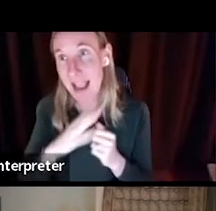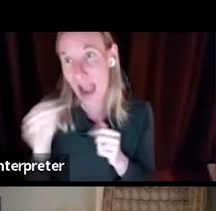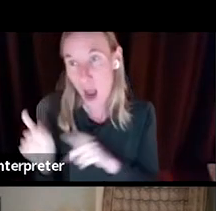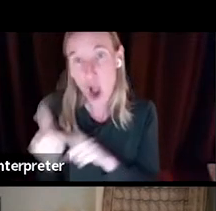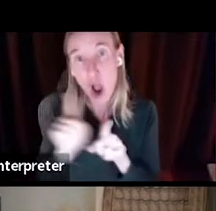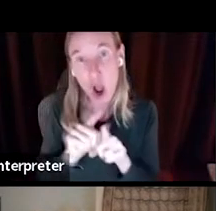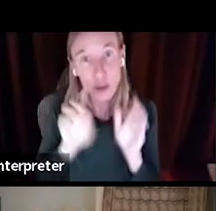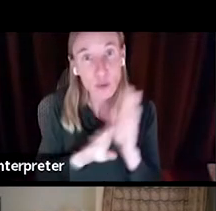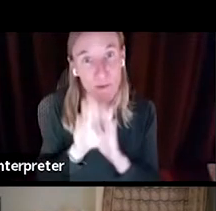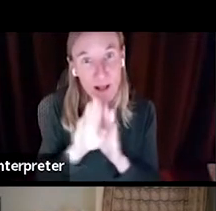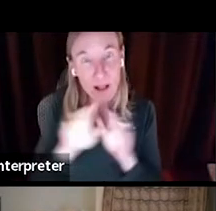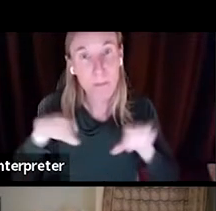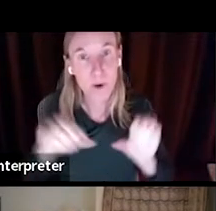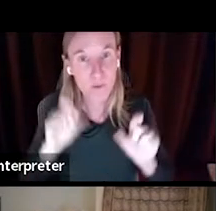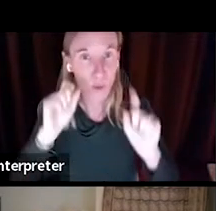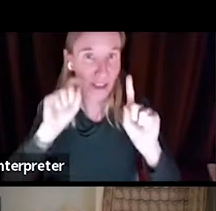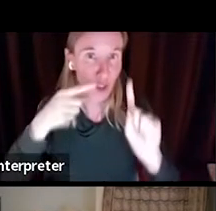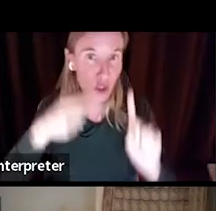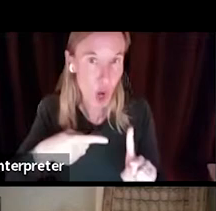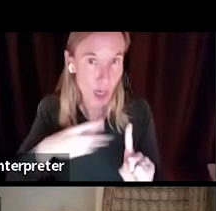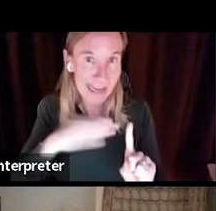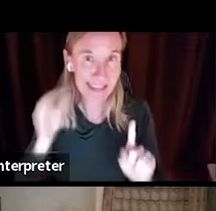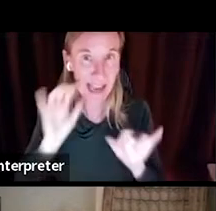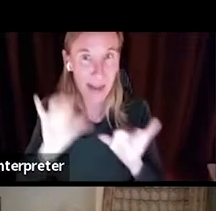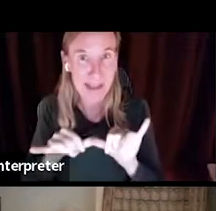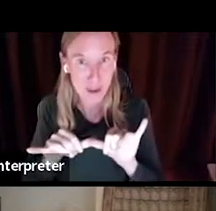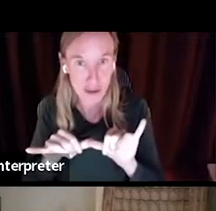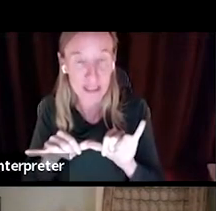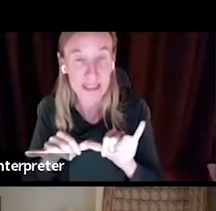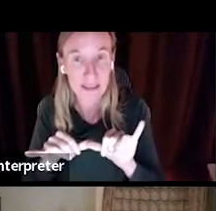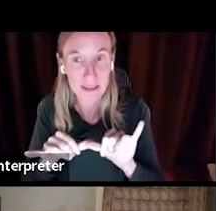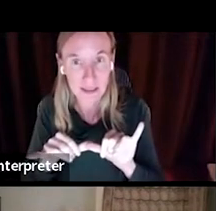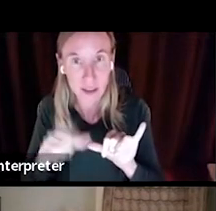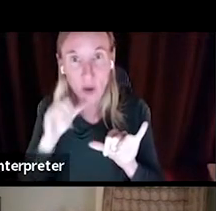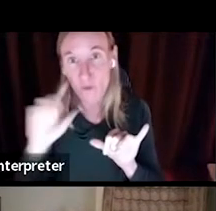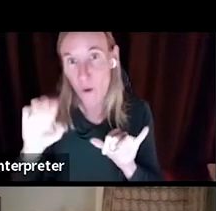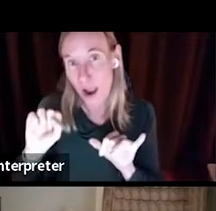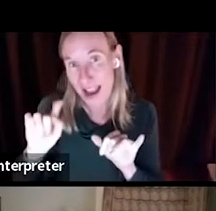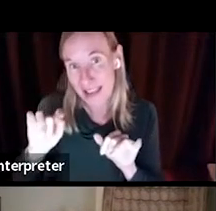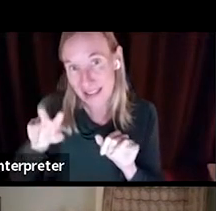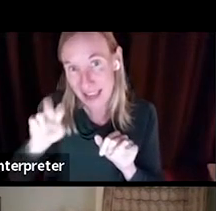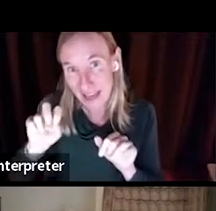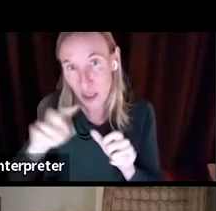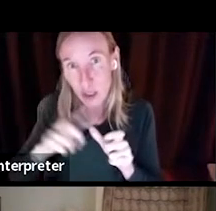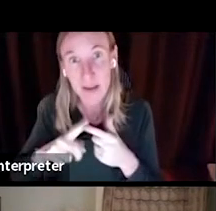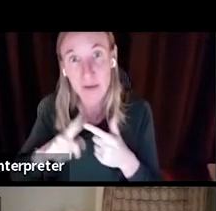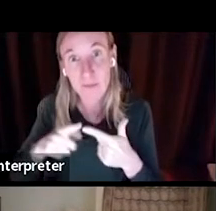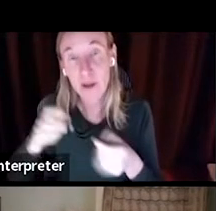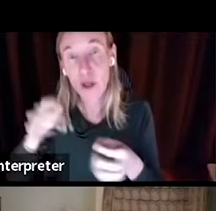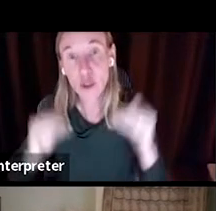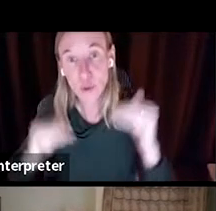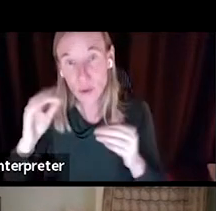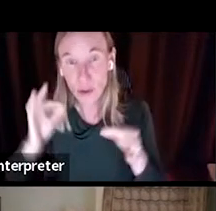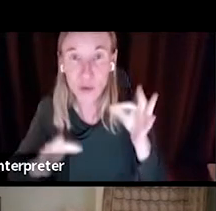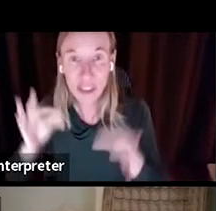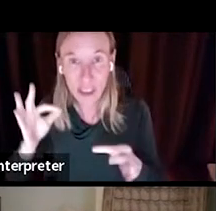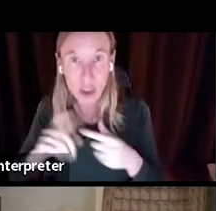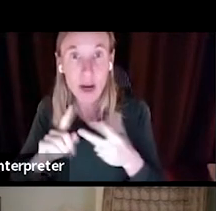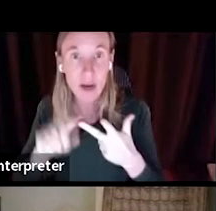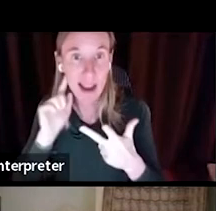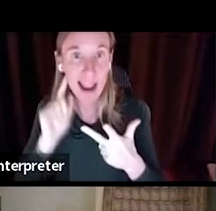performance targets and metrics for the executive, the judiciary, and for the legislature.